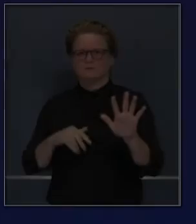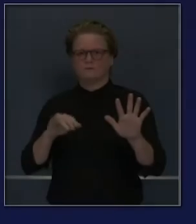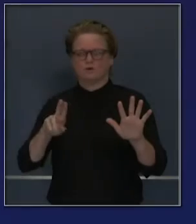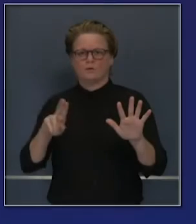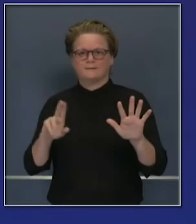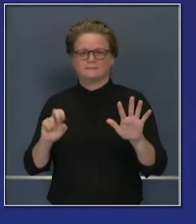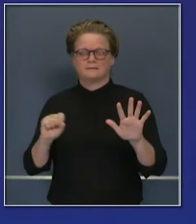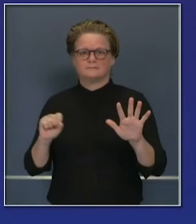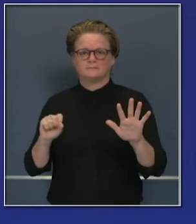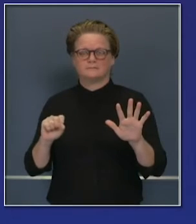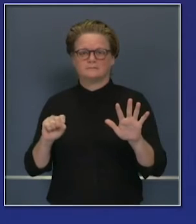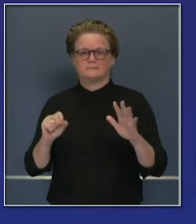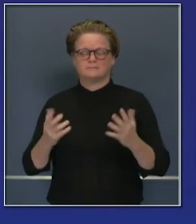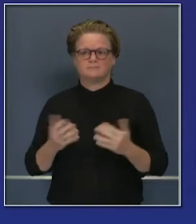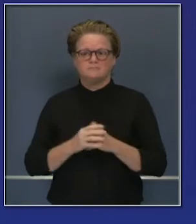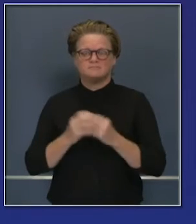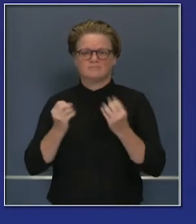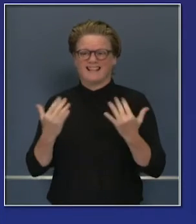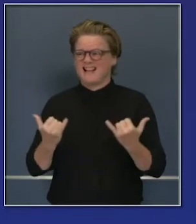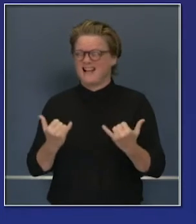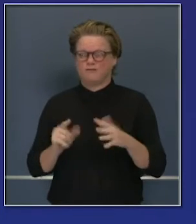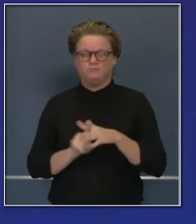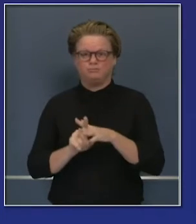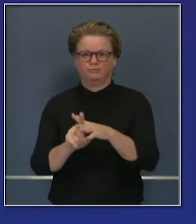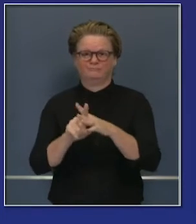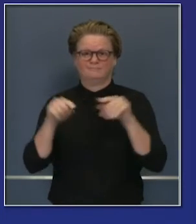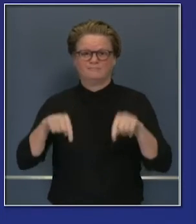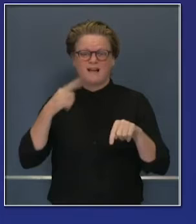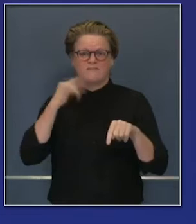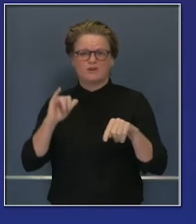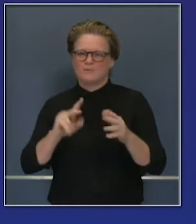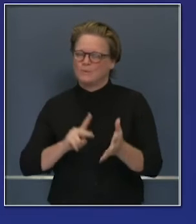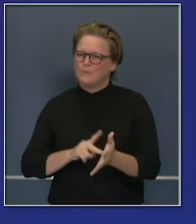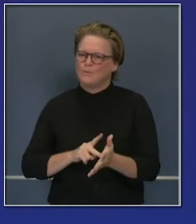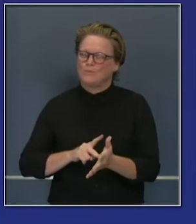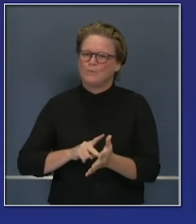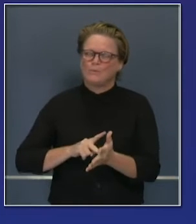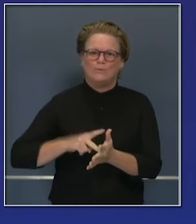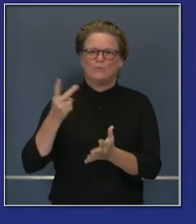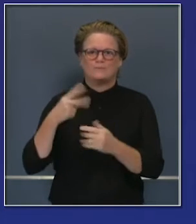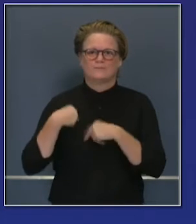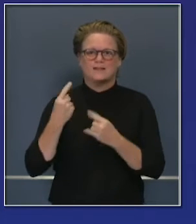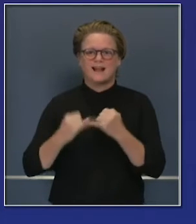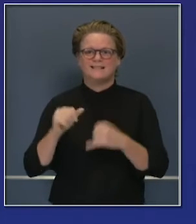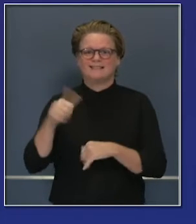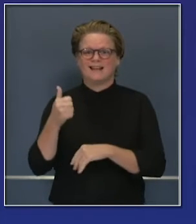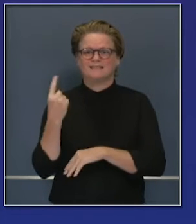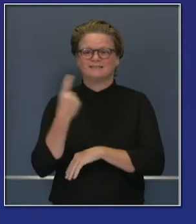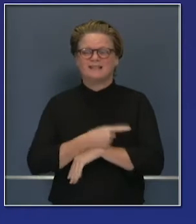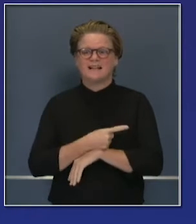Daily cases, though, in the state of California have doubled just in the last 10 days. This is simply the fastest increase